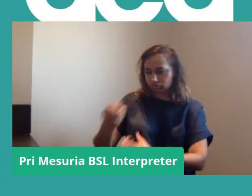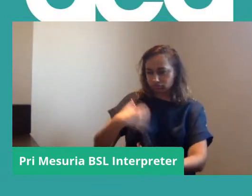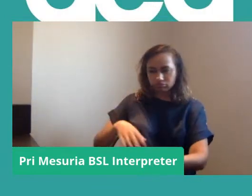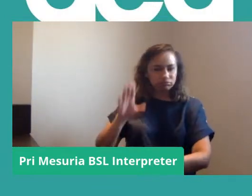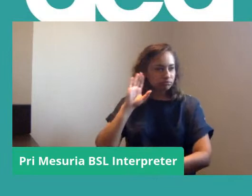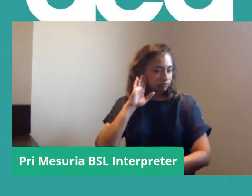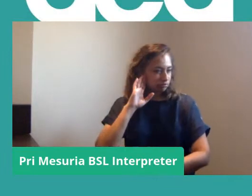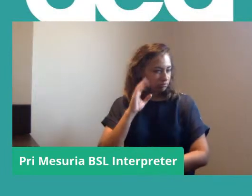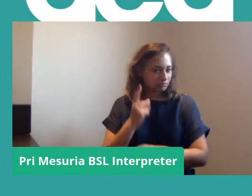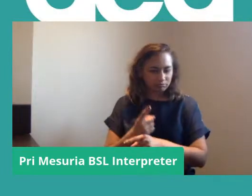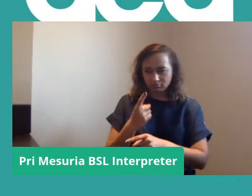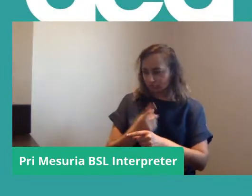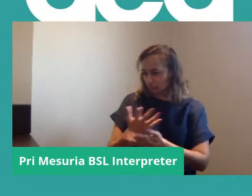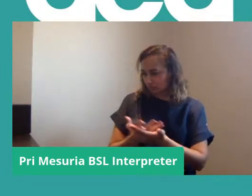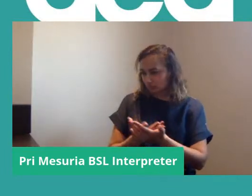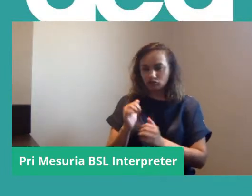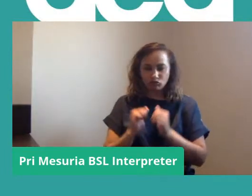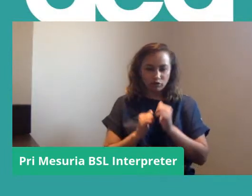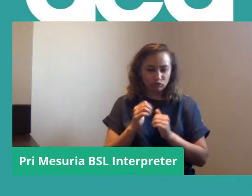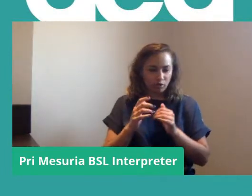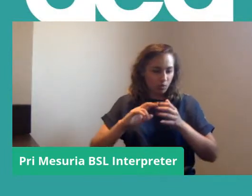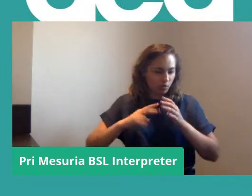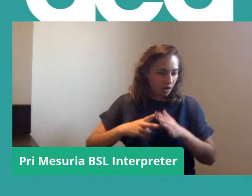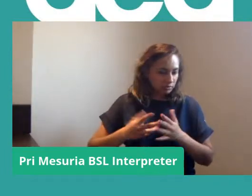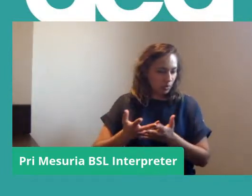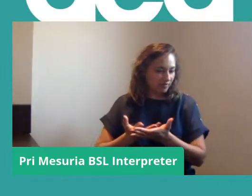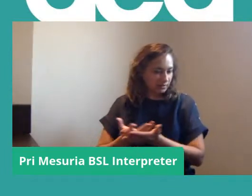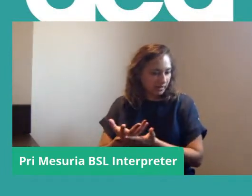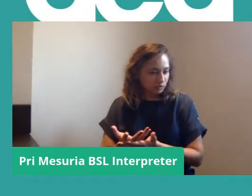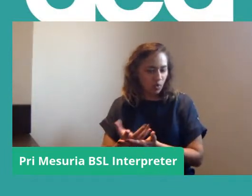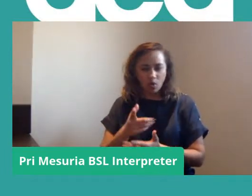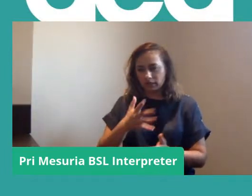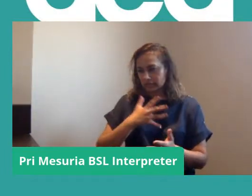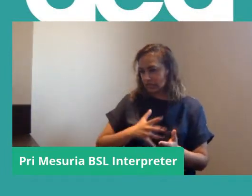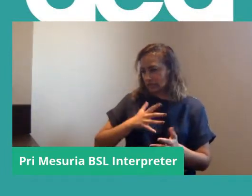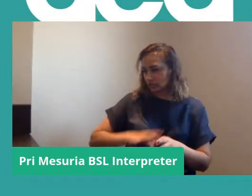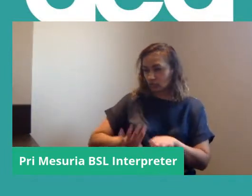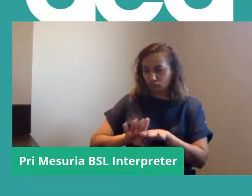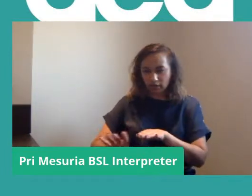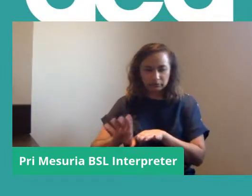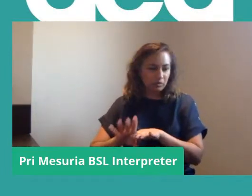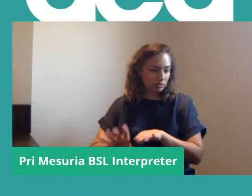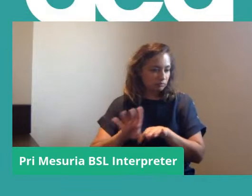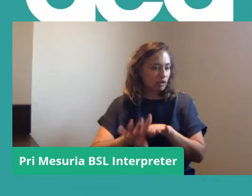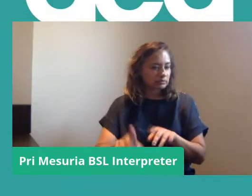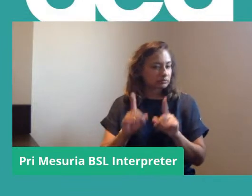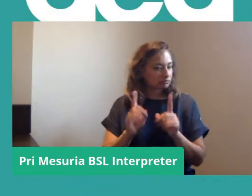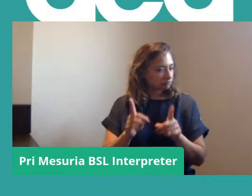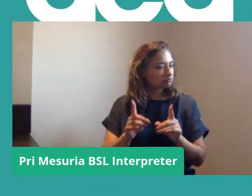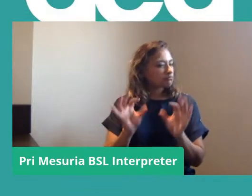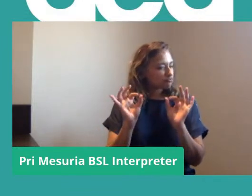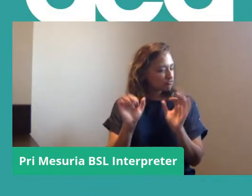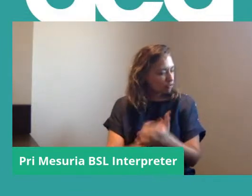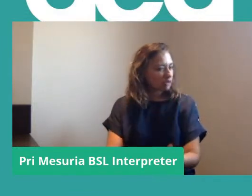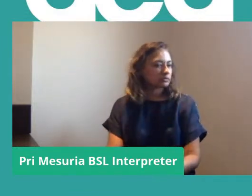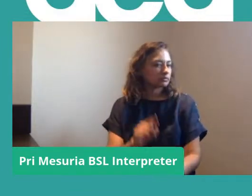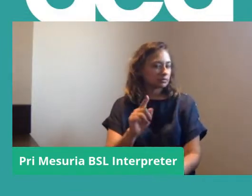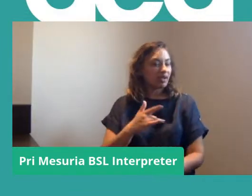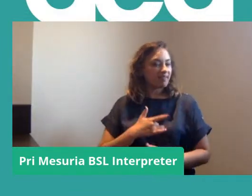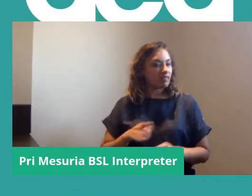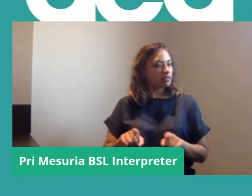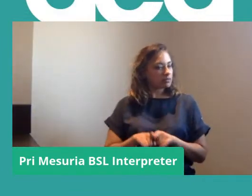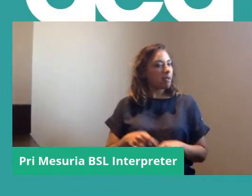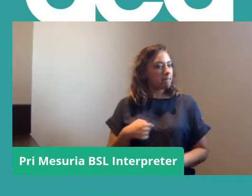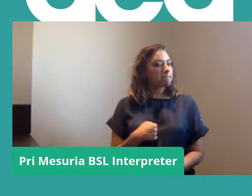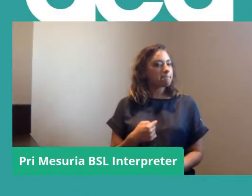talk about things like the structured organizing conversations and the need to practice them you know that's exactly how I feel as